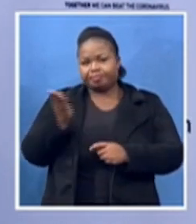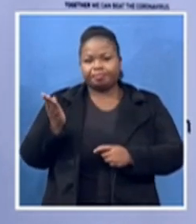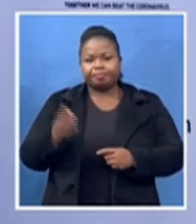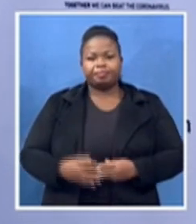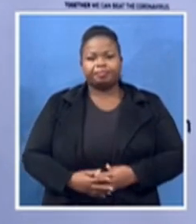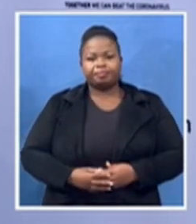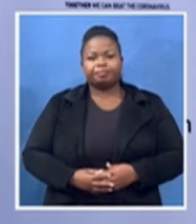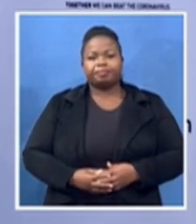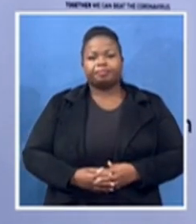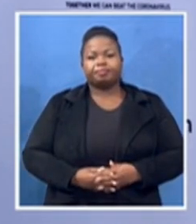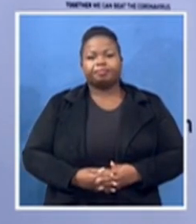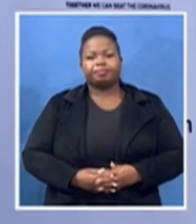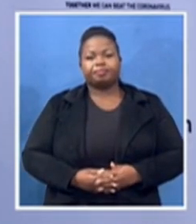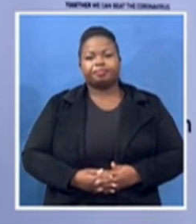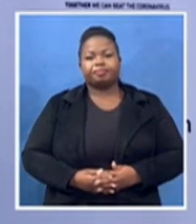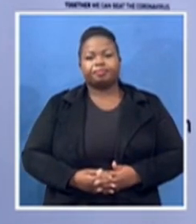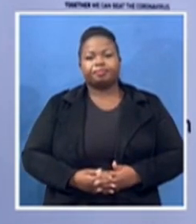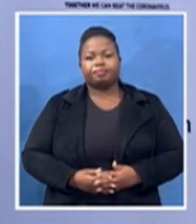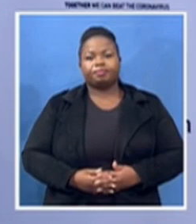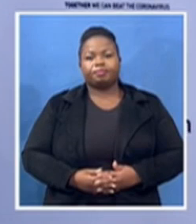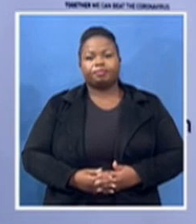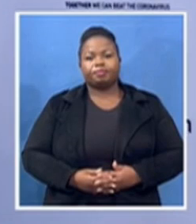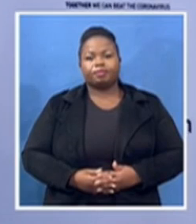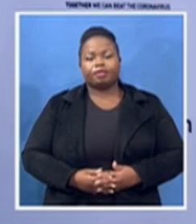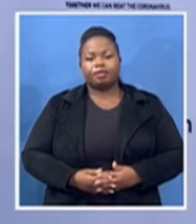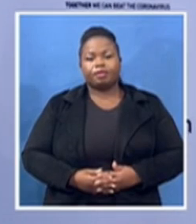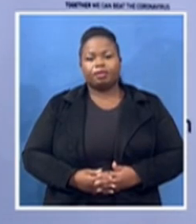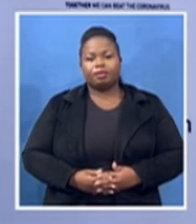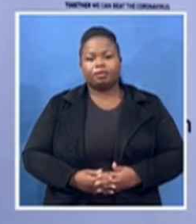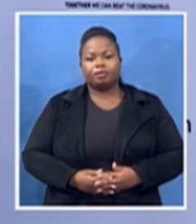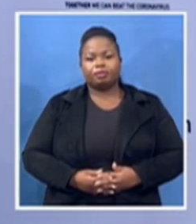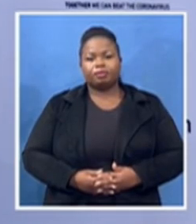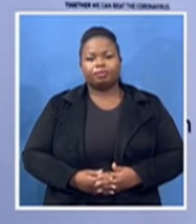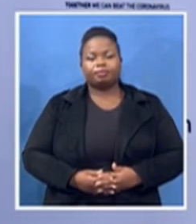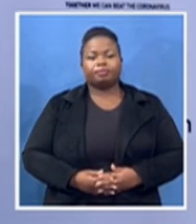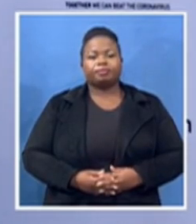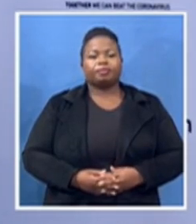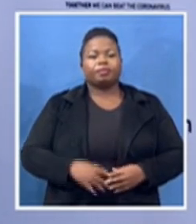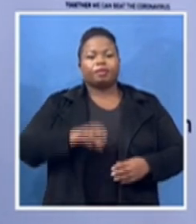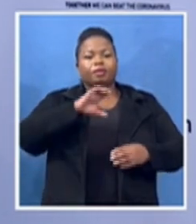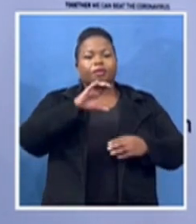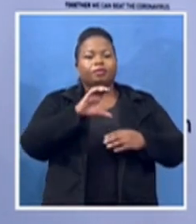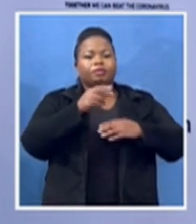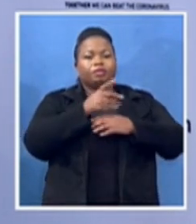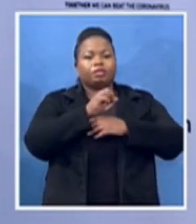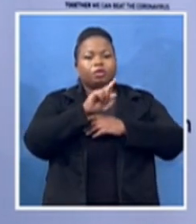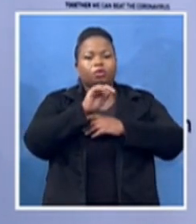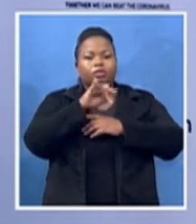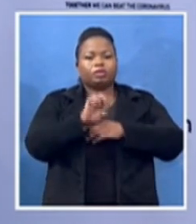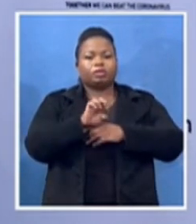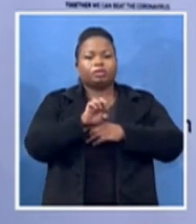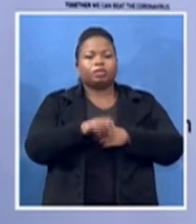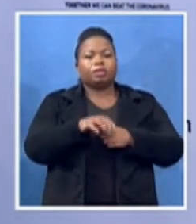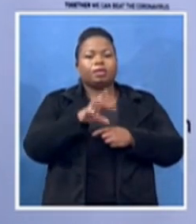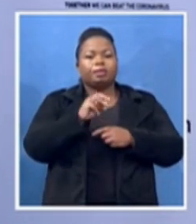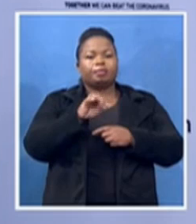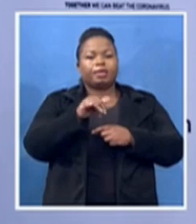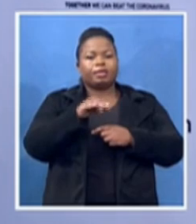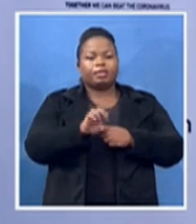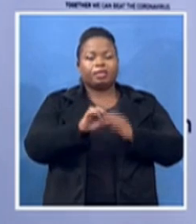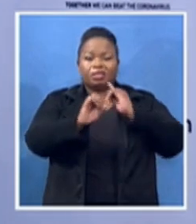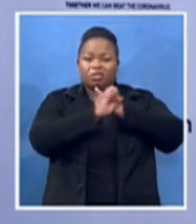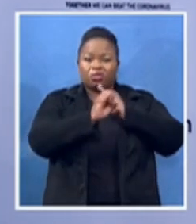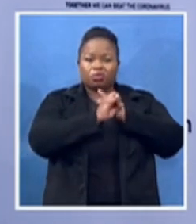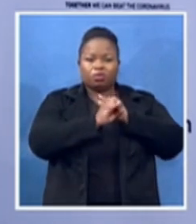as the charlotte mania maclake institute and great grandchildren of me maclake and her